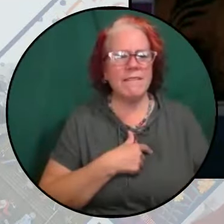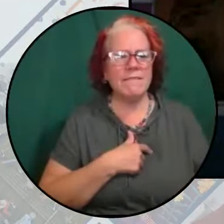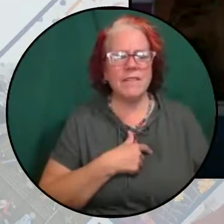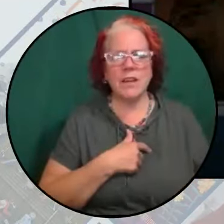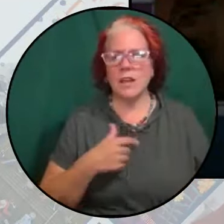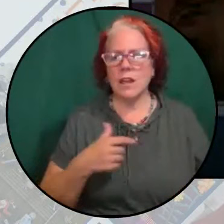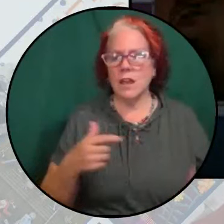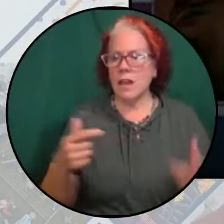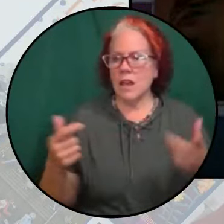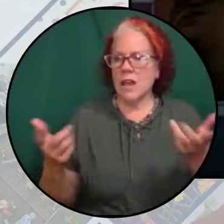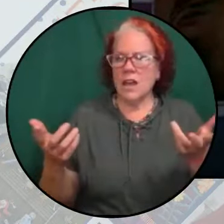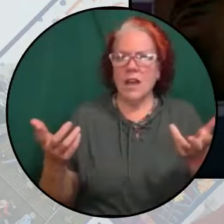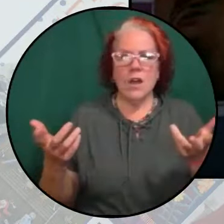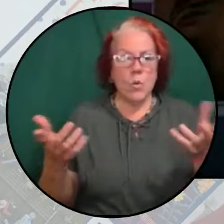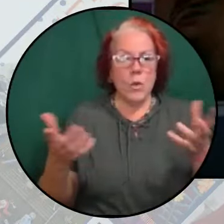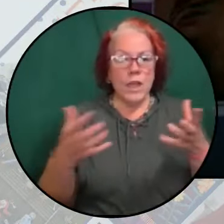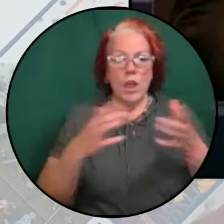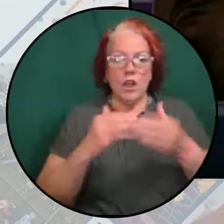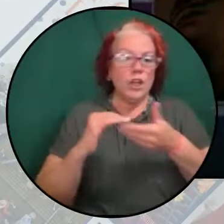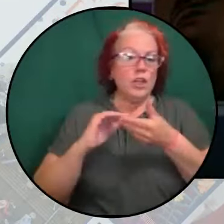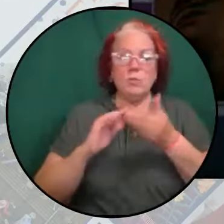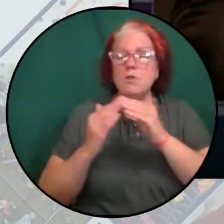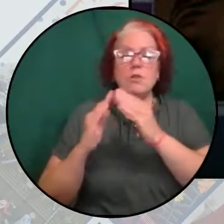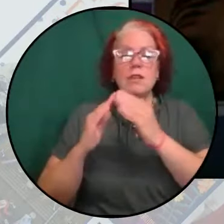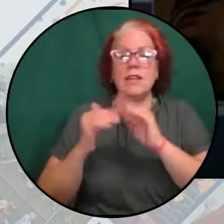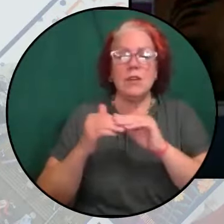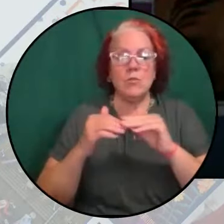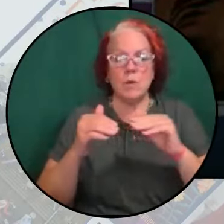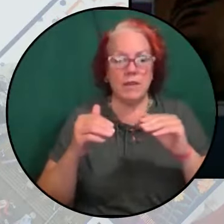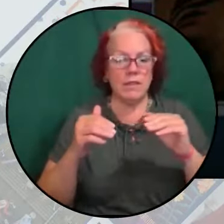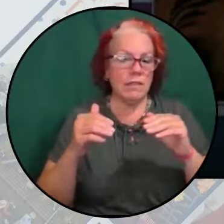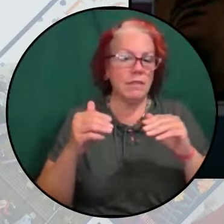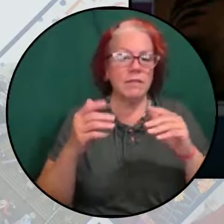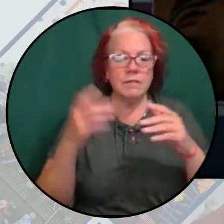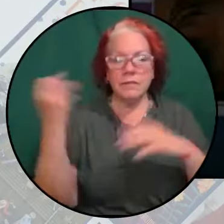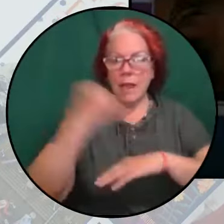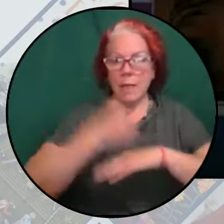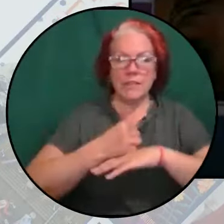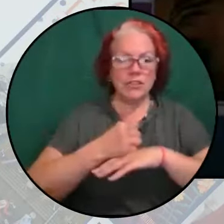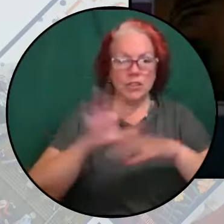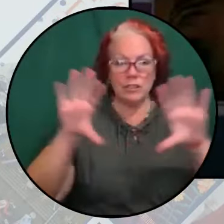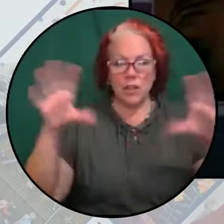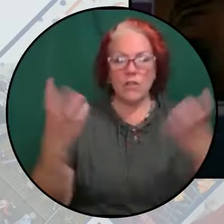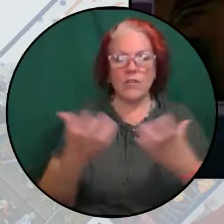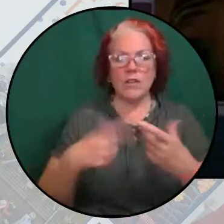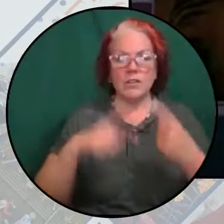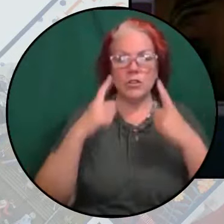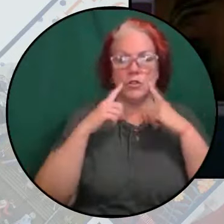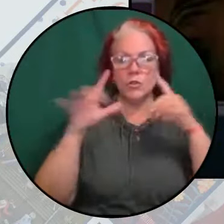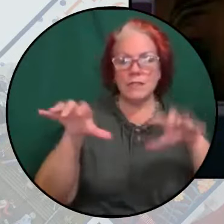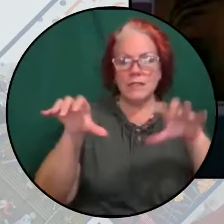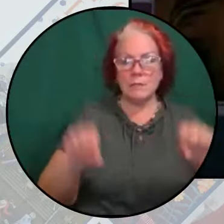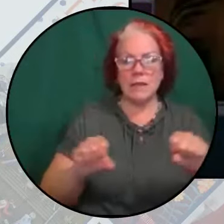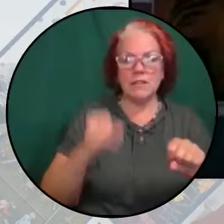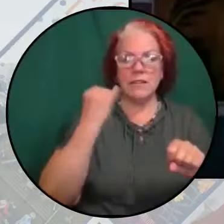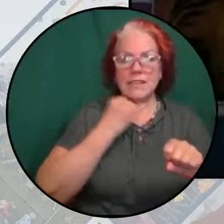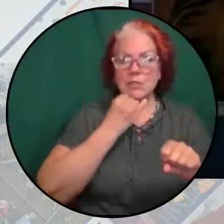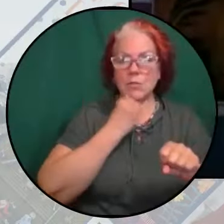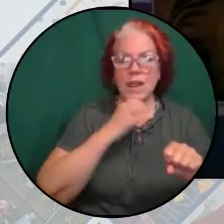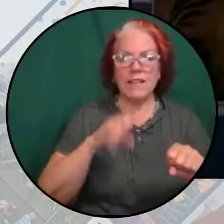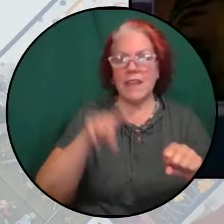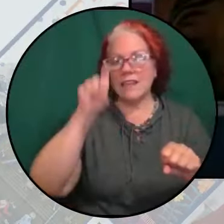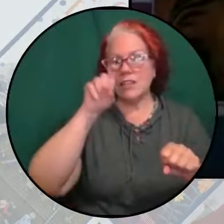community with abolitionists globally, I've seen the struggle to dismantle Israeli and Egyptian prisons and their use of